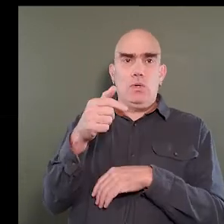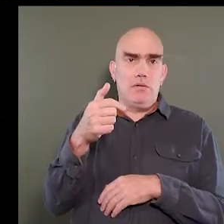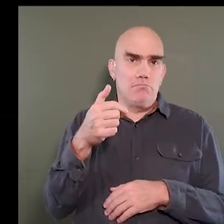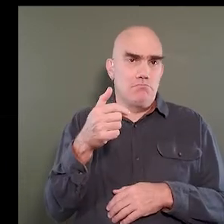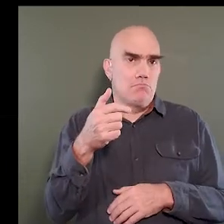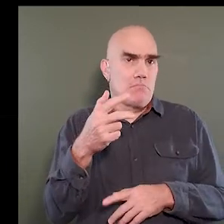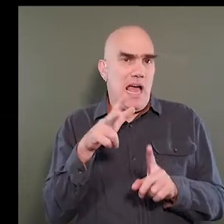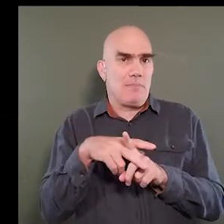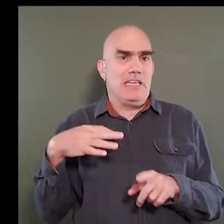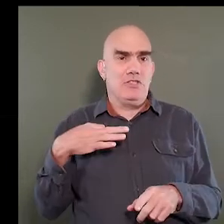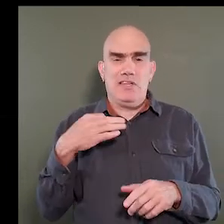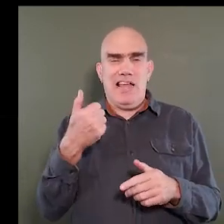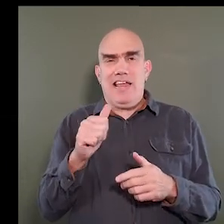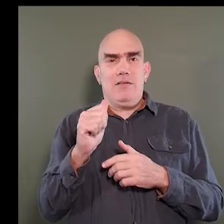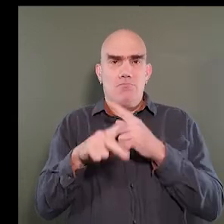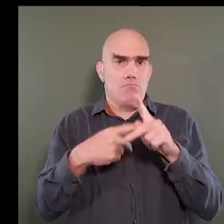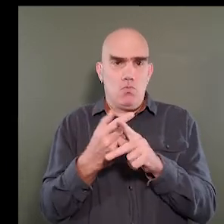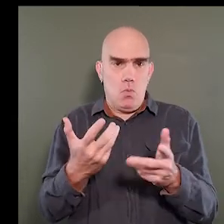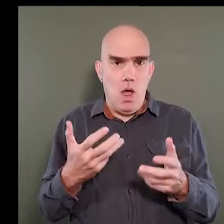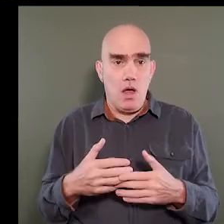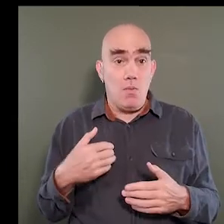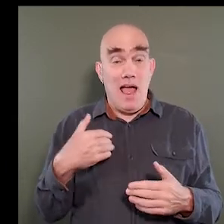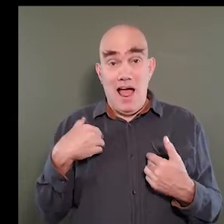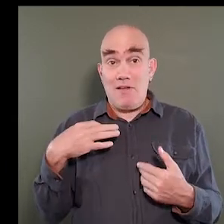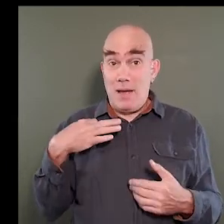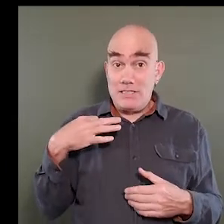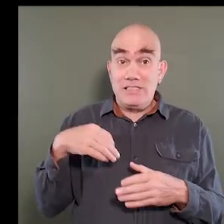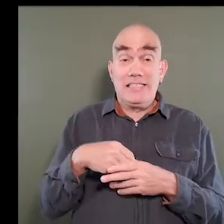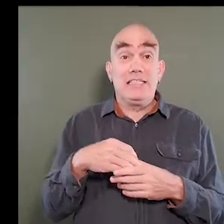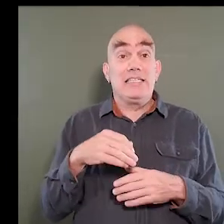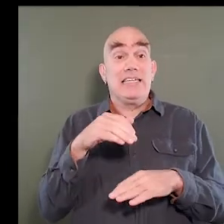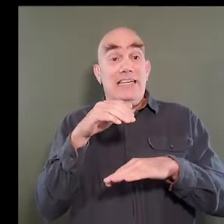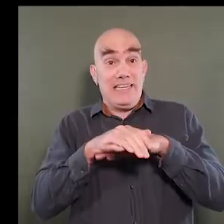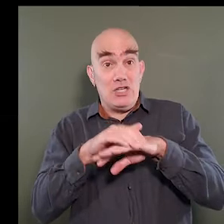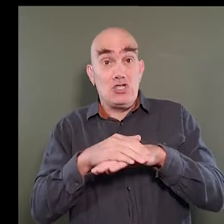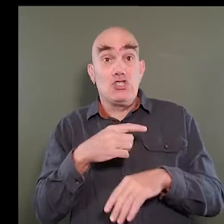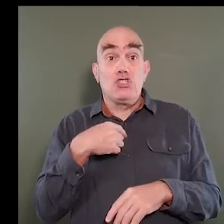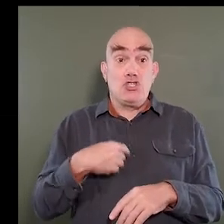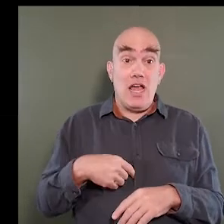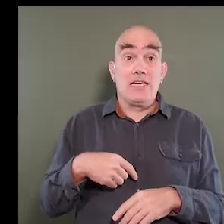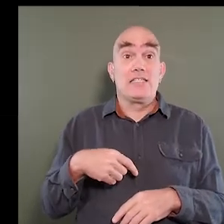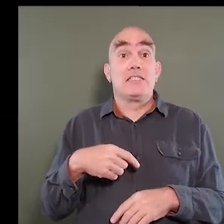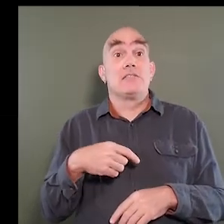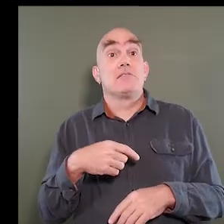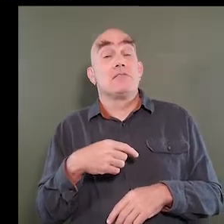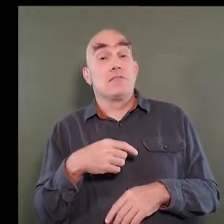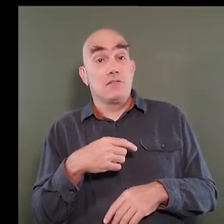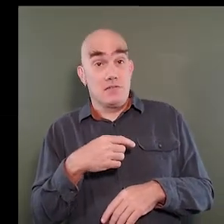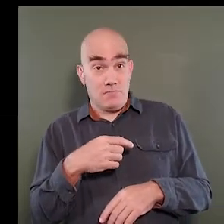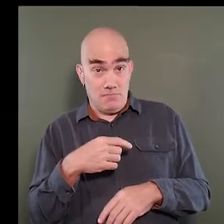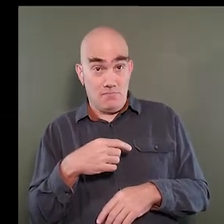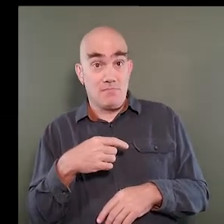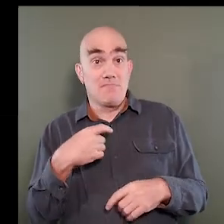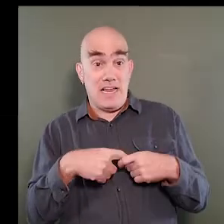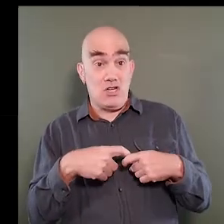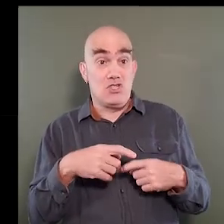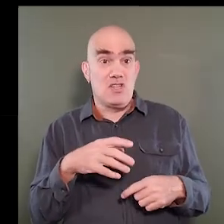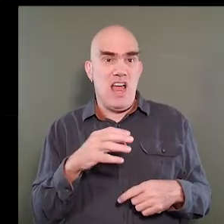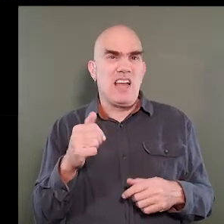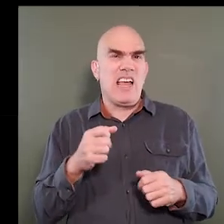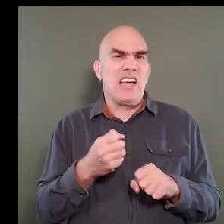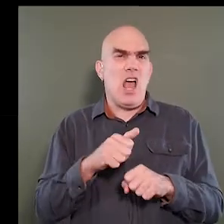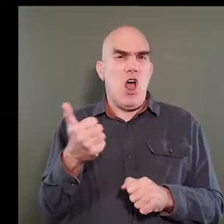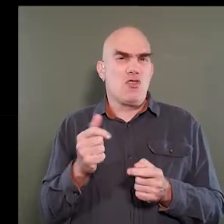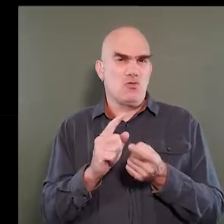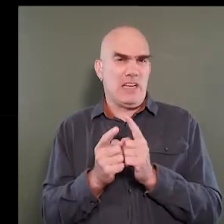an application in any format you would like. We do have applications in English, Chinese, Spanish, and we can get any other translations done that